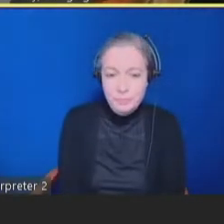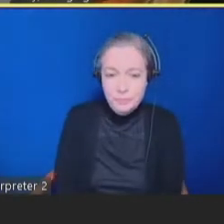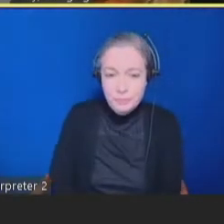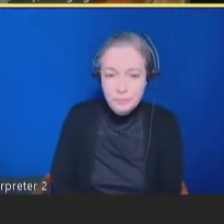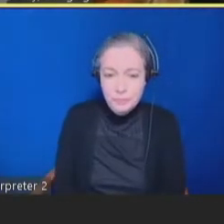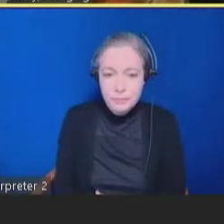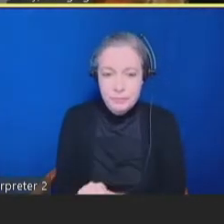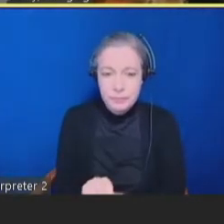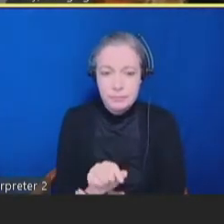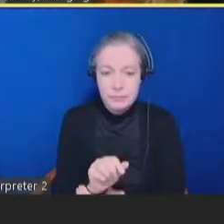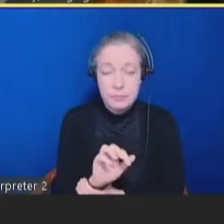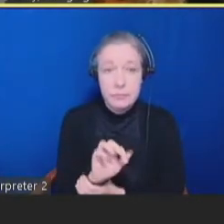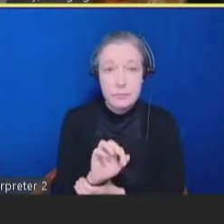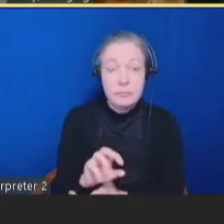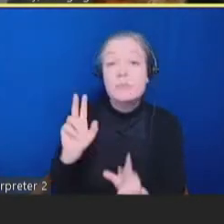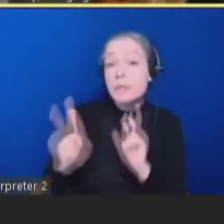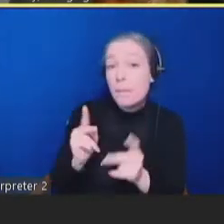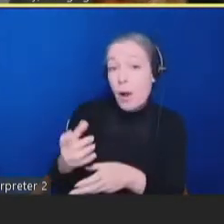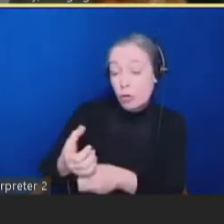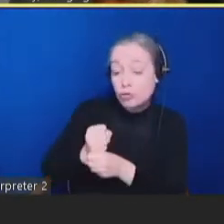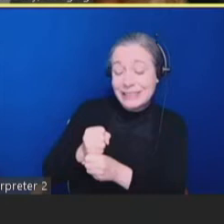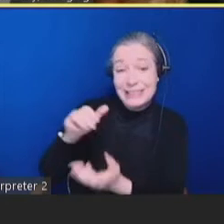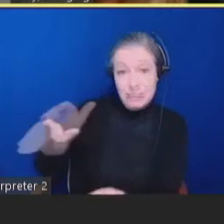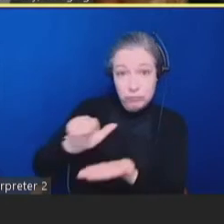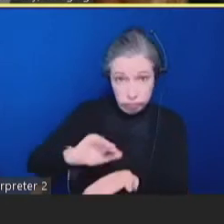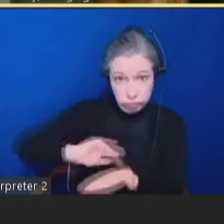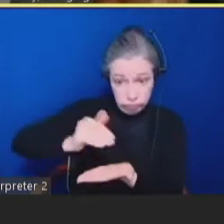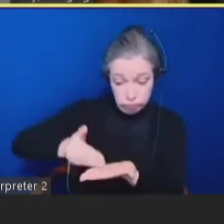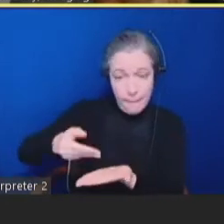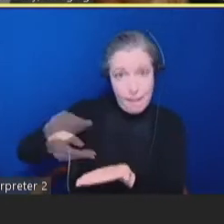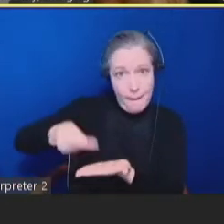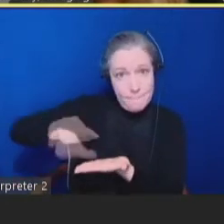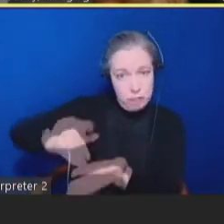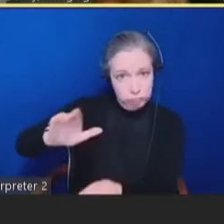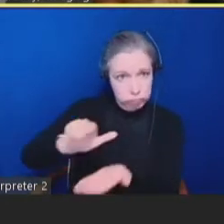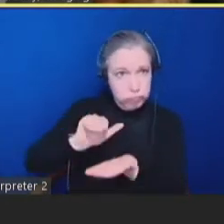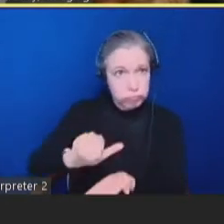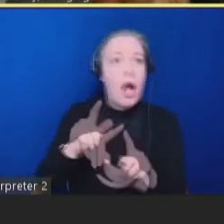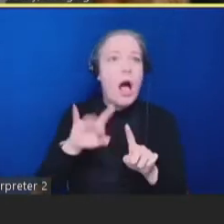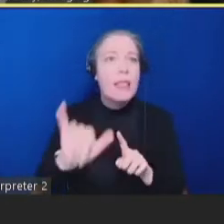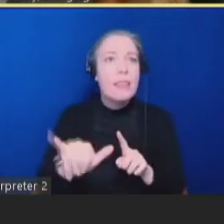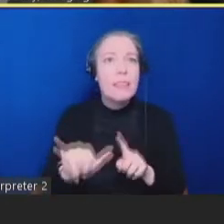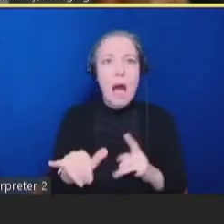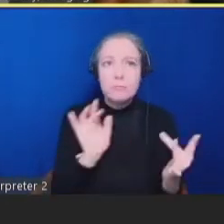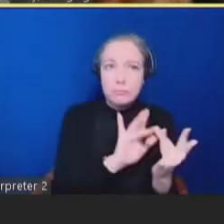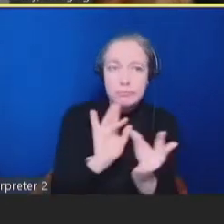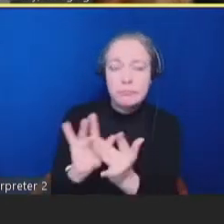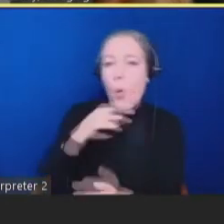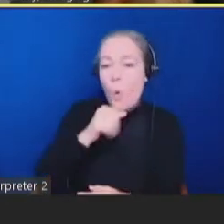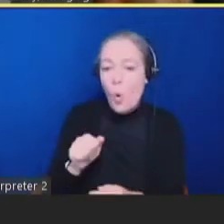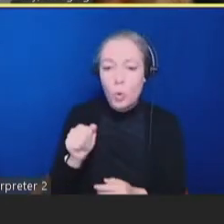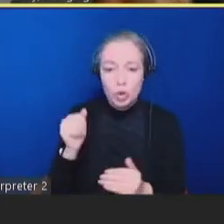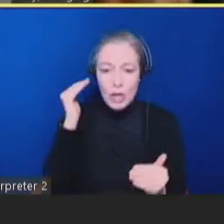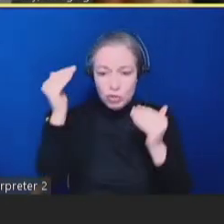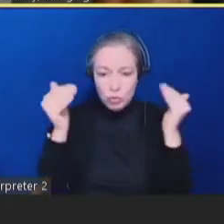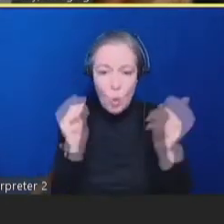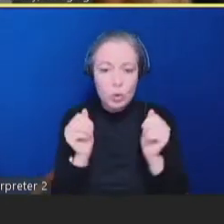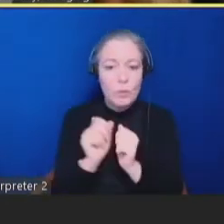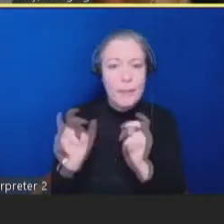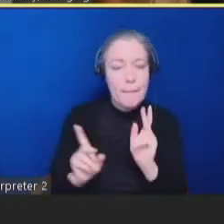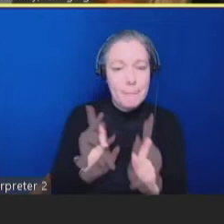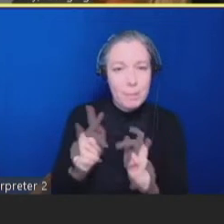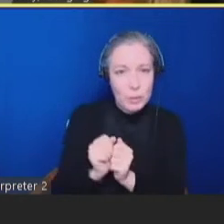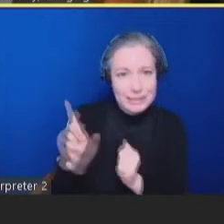Our grantees are reaching subsections of older adults and people with disabilities as well. This is a list of specific